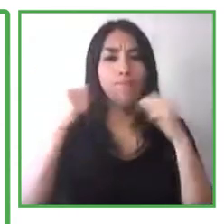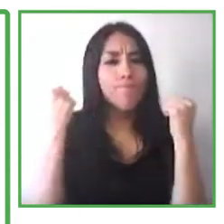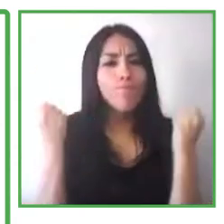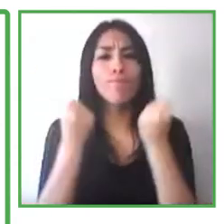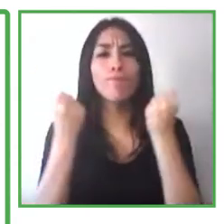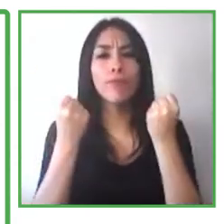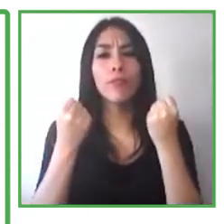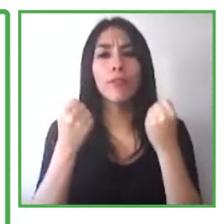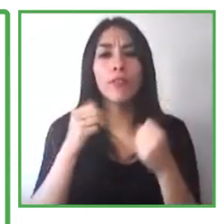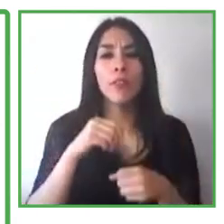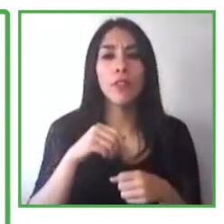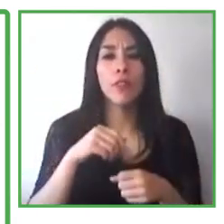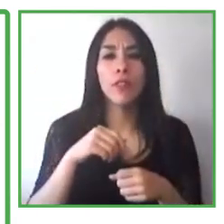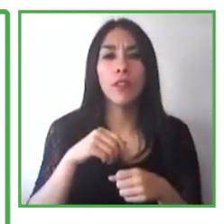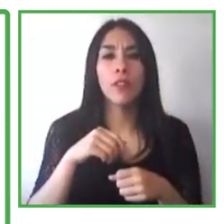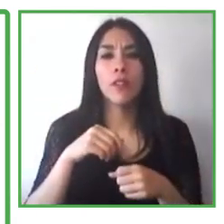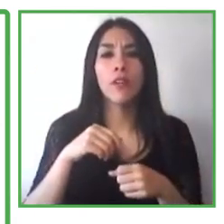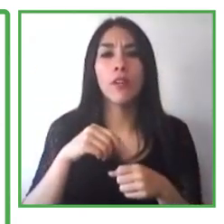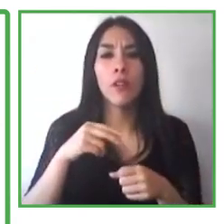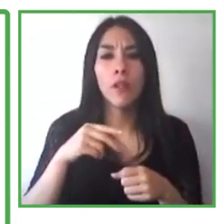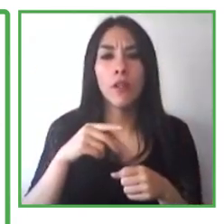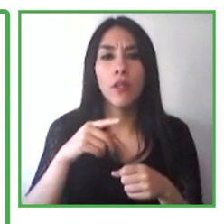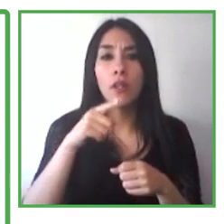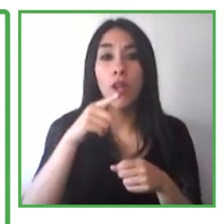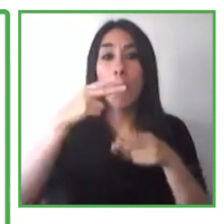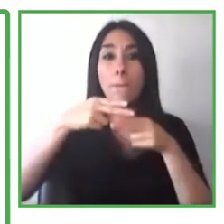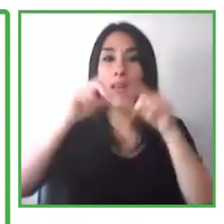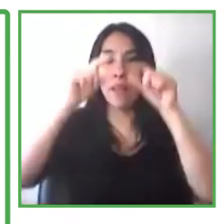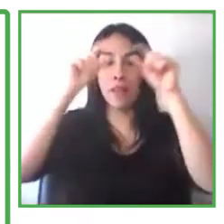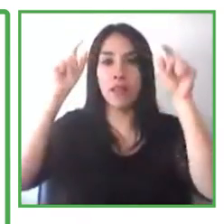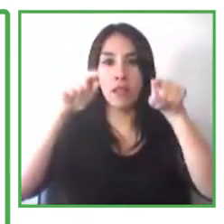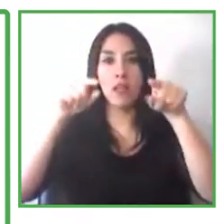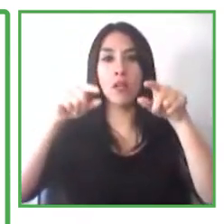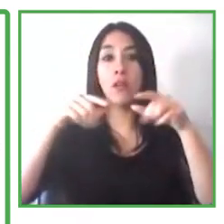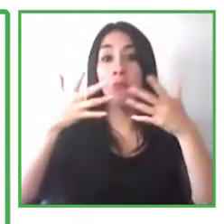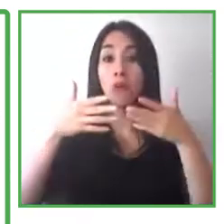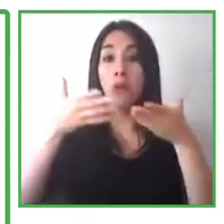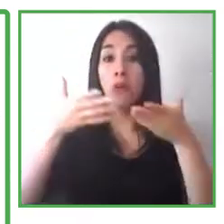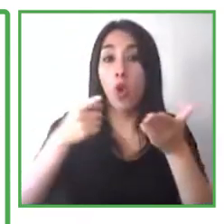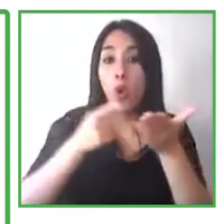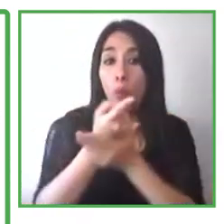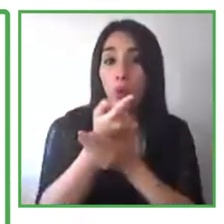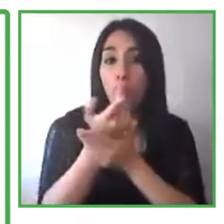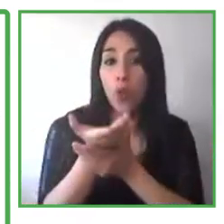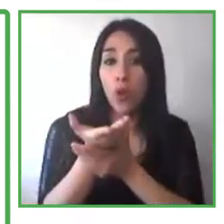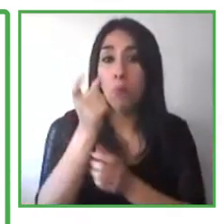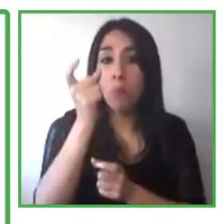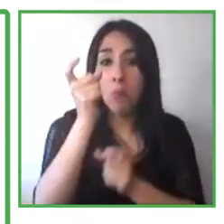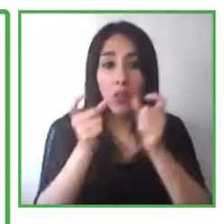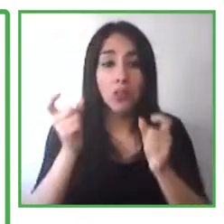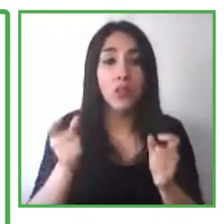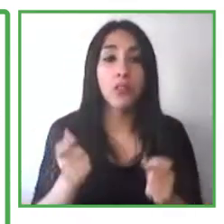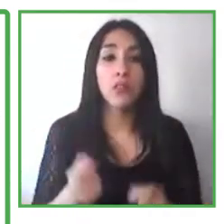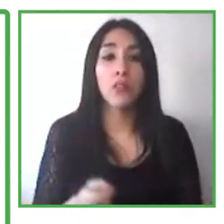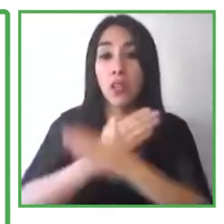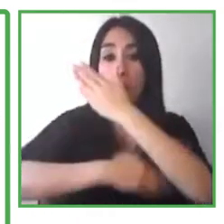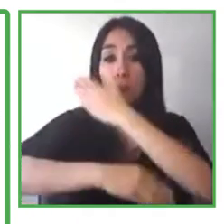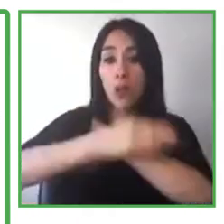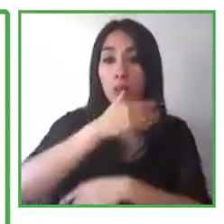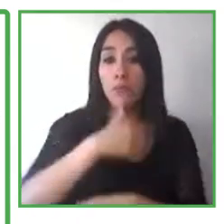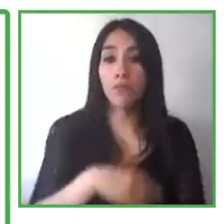people with disabilities who are highly capable and we put them through a training and certification program, which